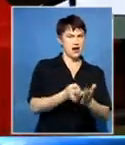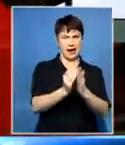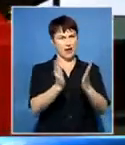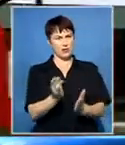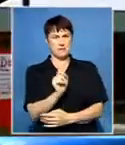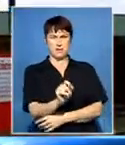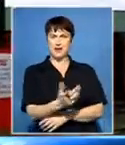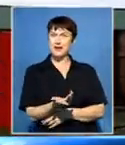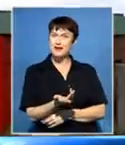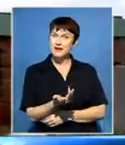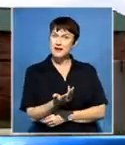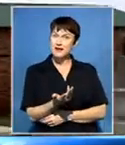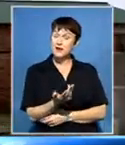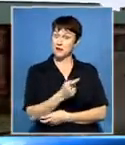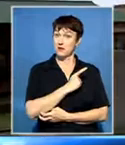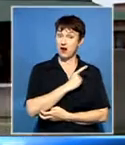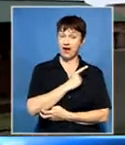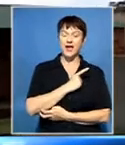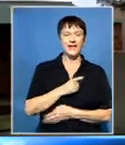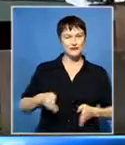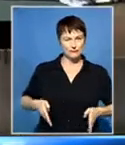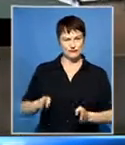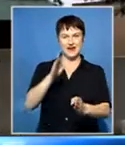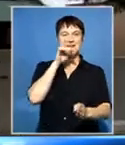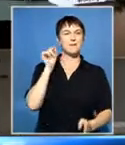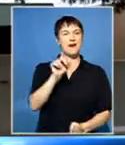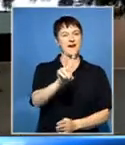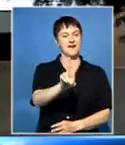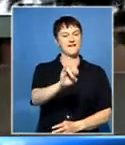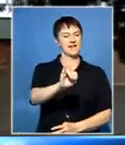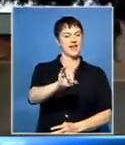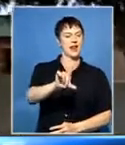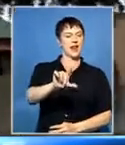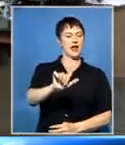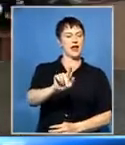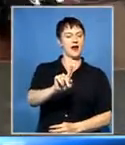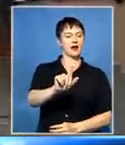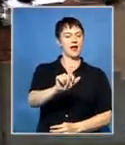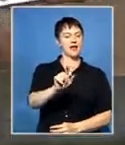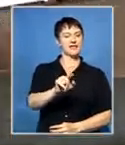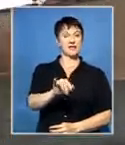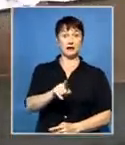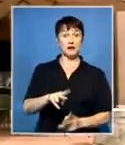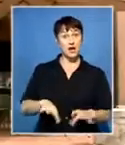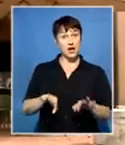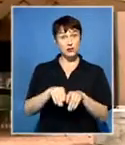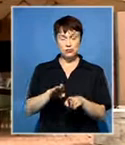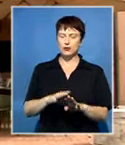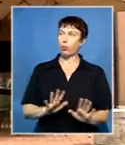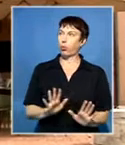this house because it is situated, you know, on Vilakazi Street. The value of Vilakazi Street is just astronomical.